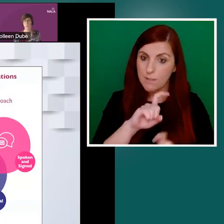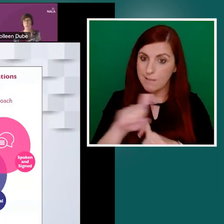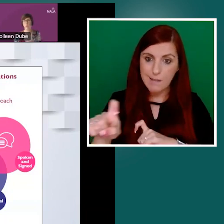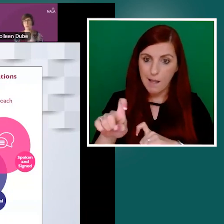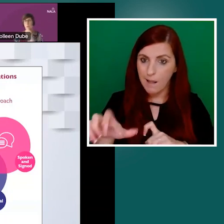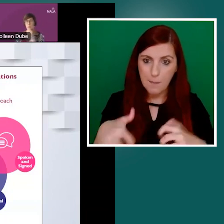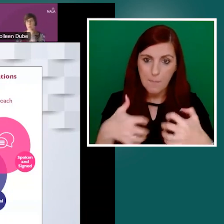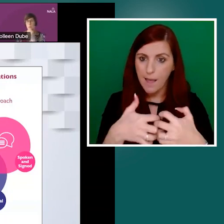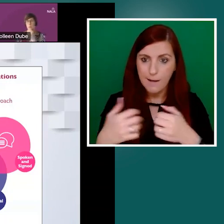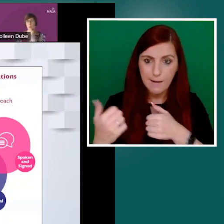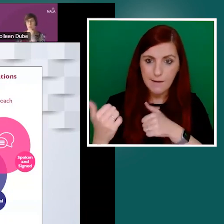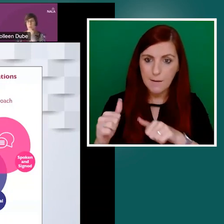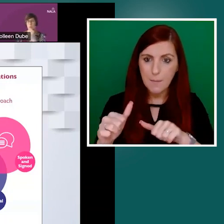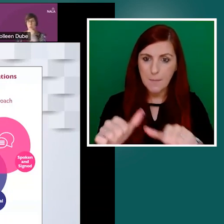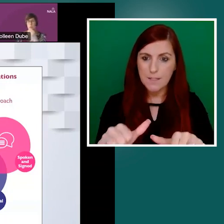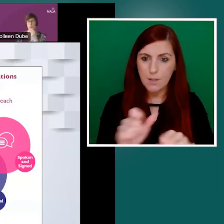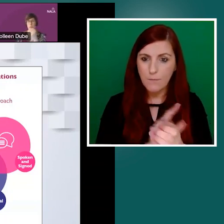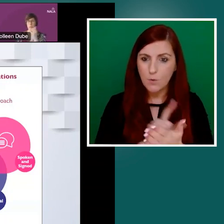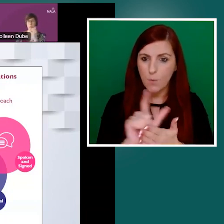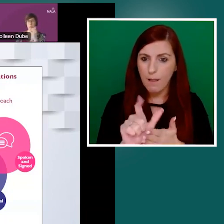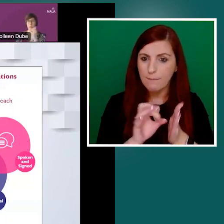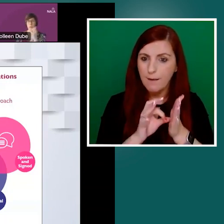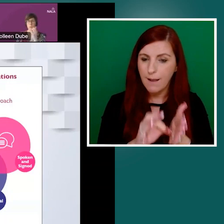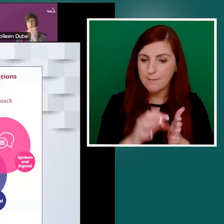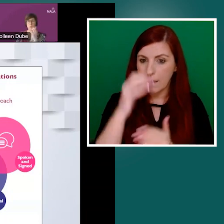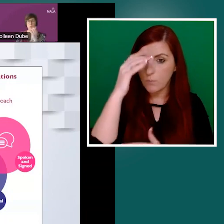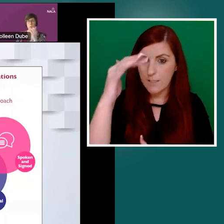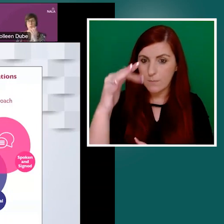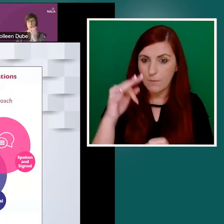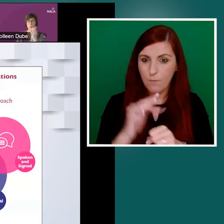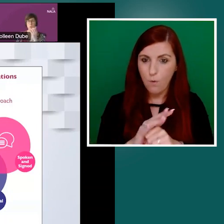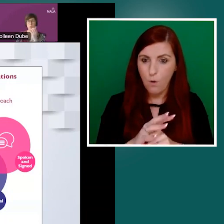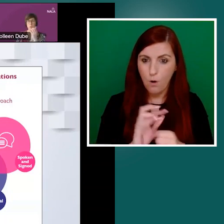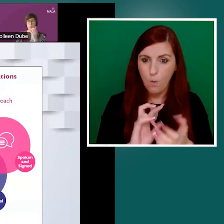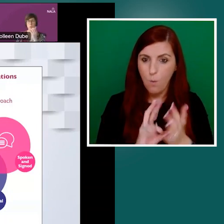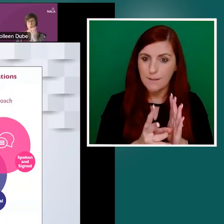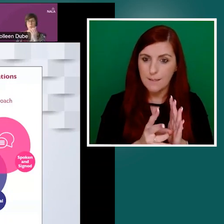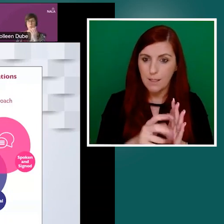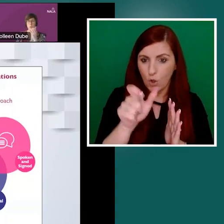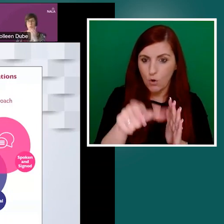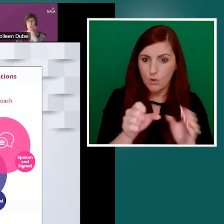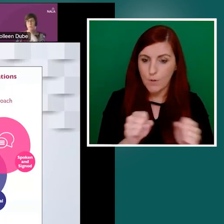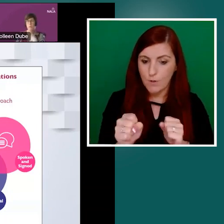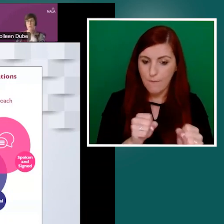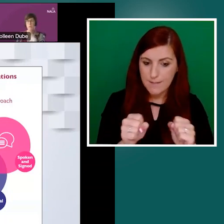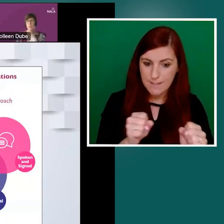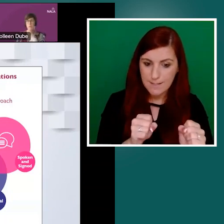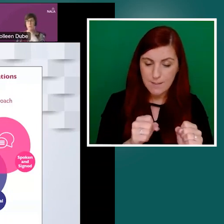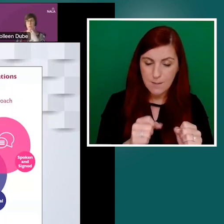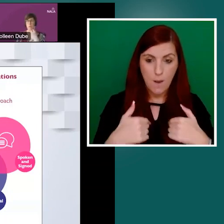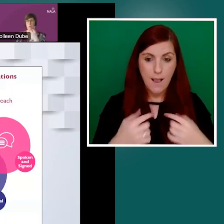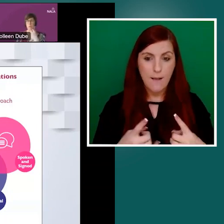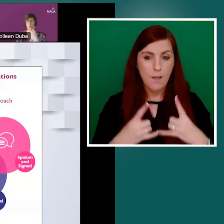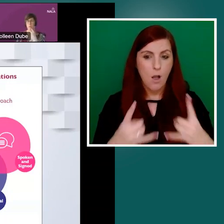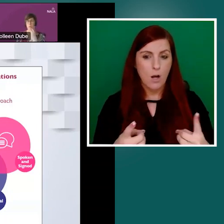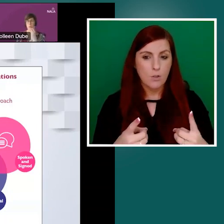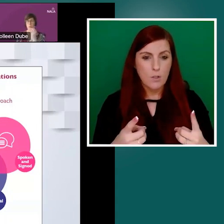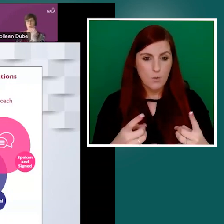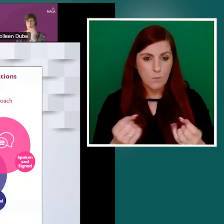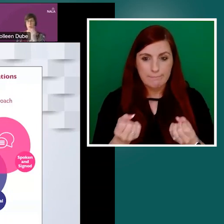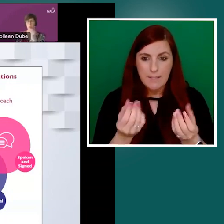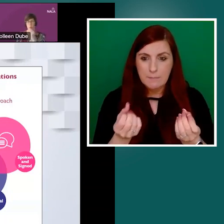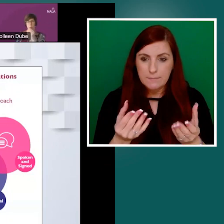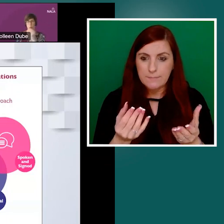service. So I have the honor to briefly overview the contents and updates for the new customer communications toolkit for